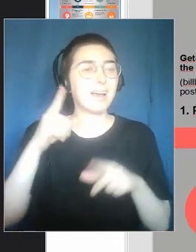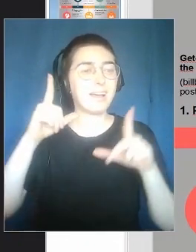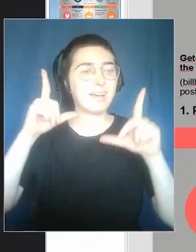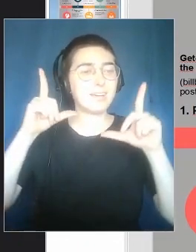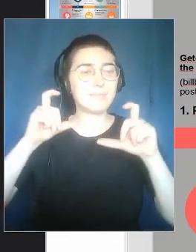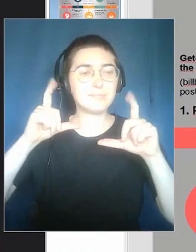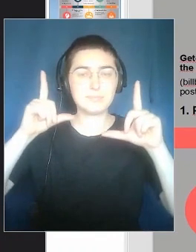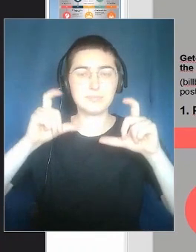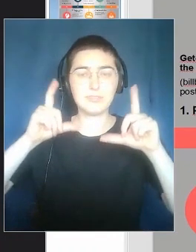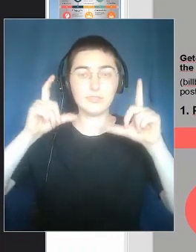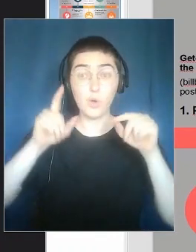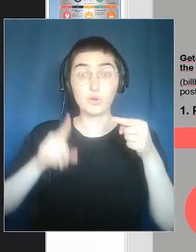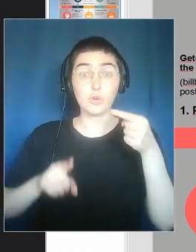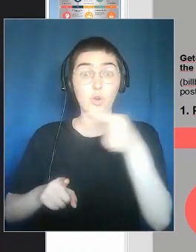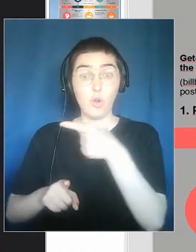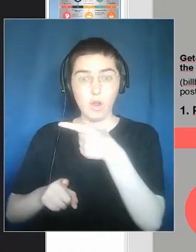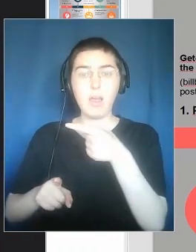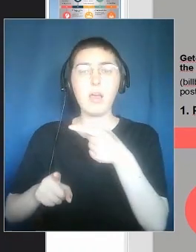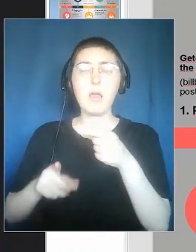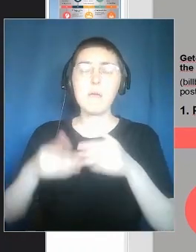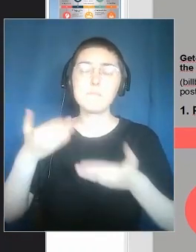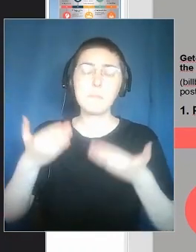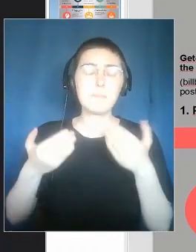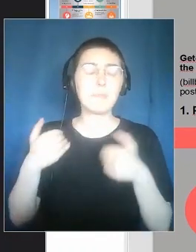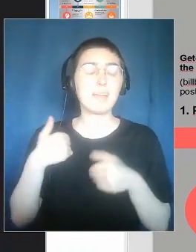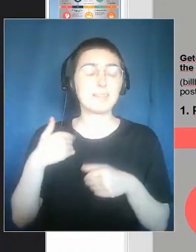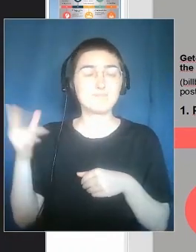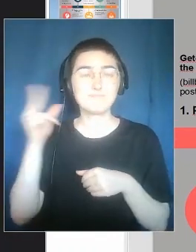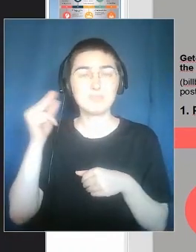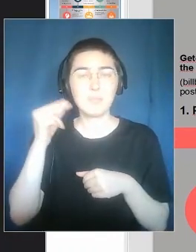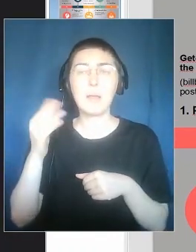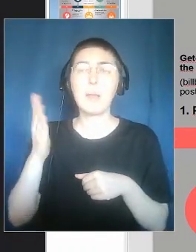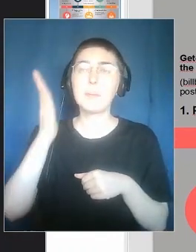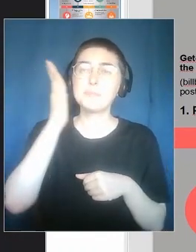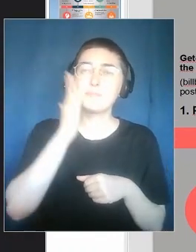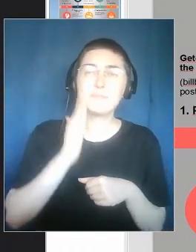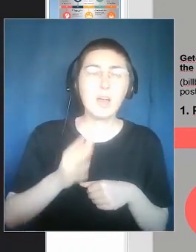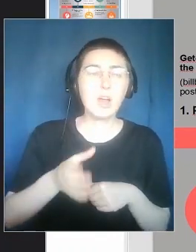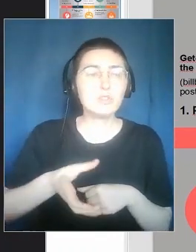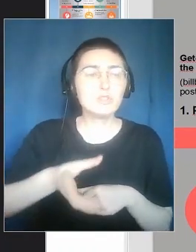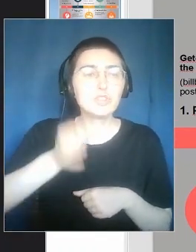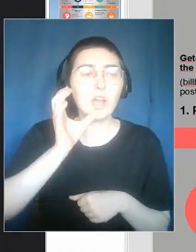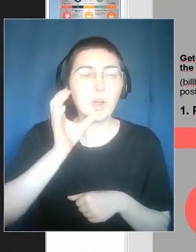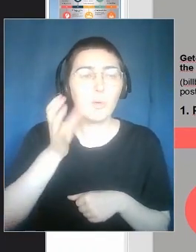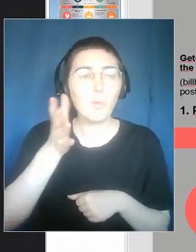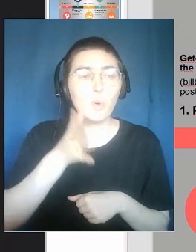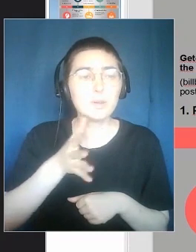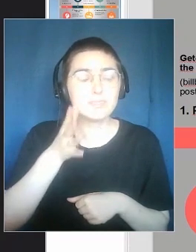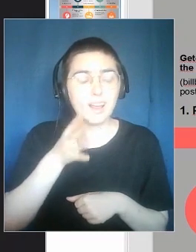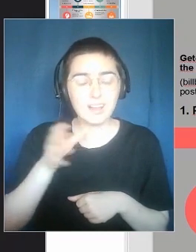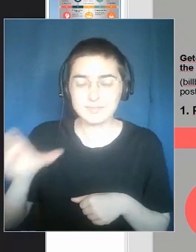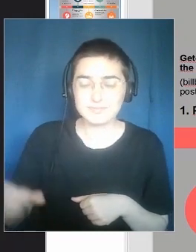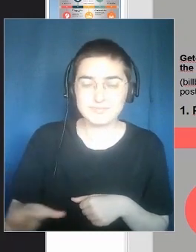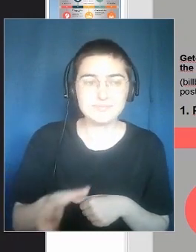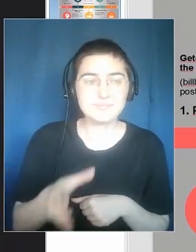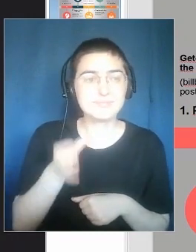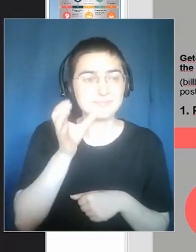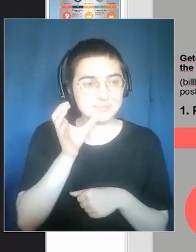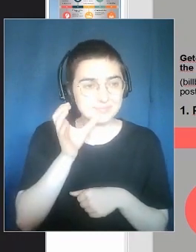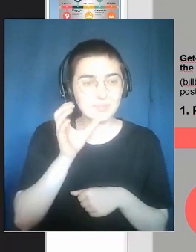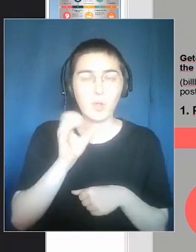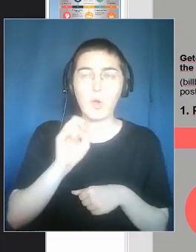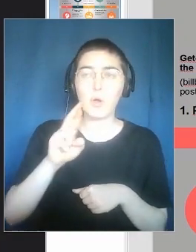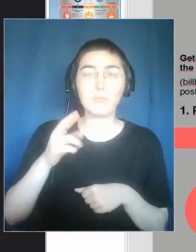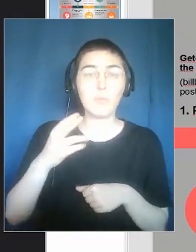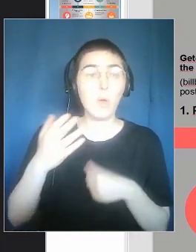You saw the pictures of Lagole, they are invited to drink the water of the rivers, to put